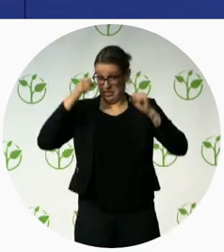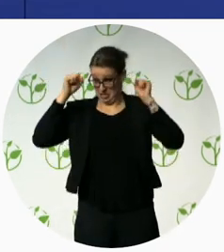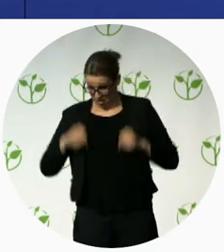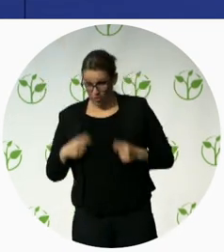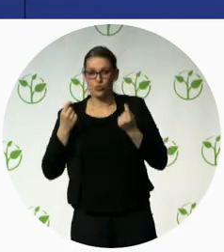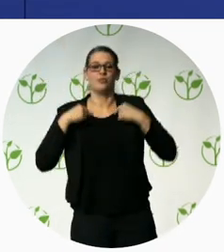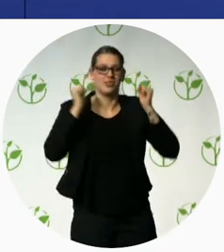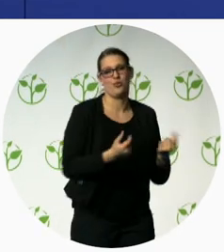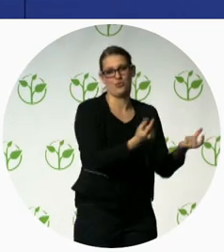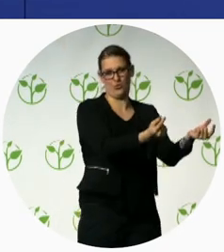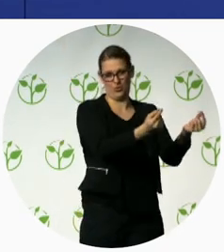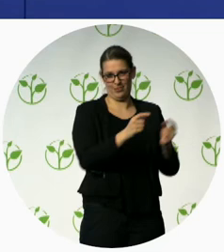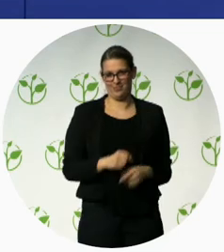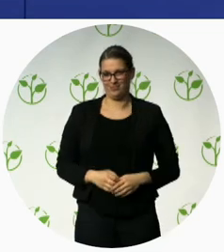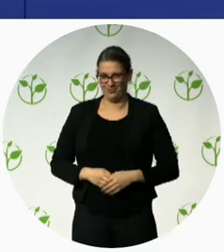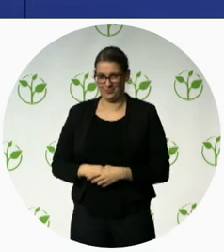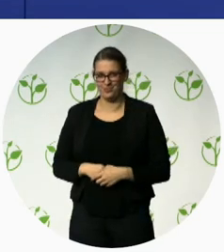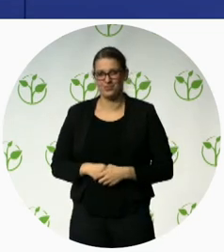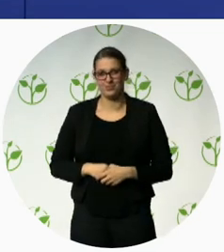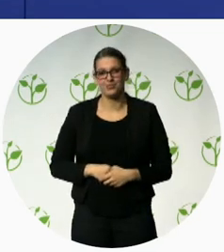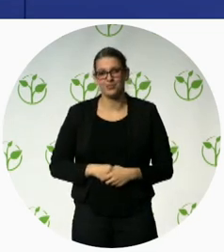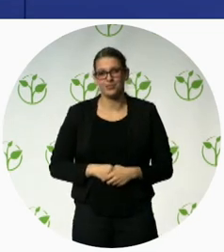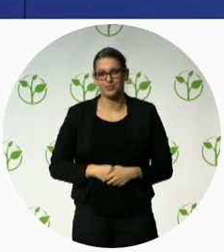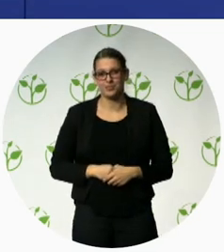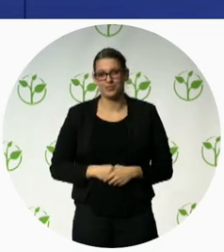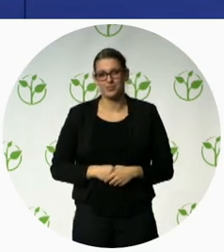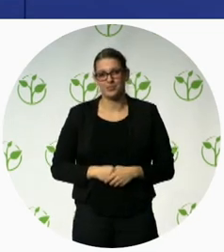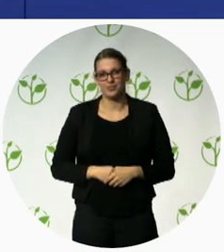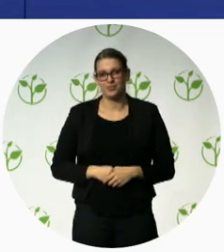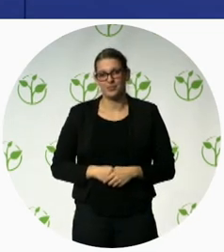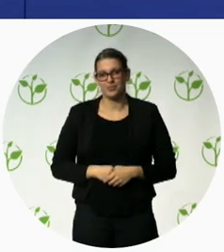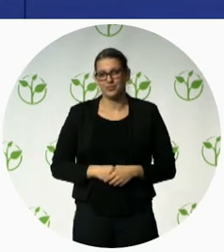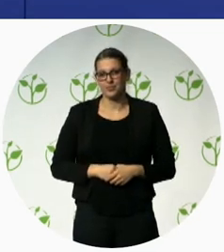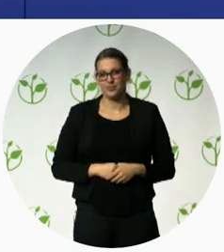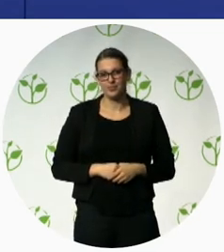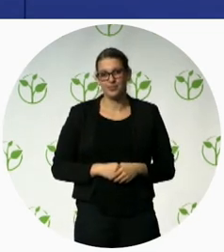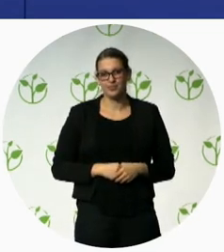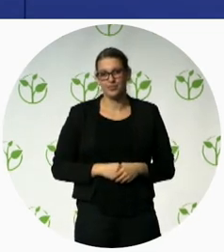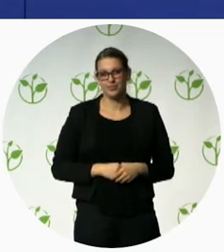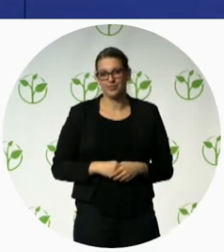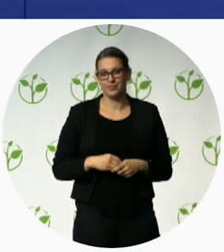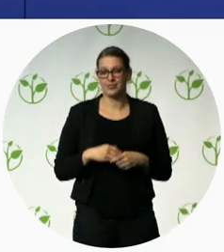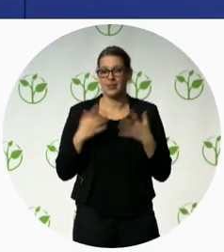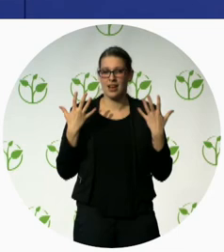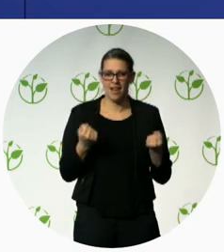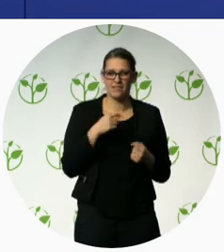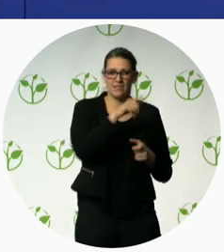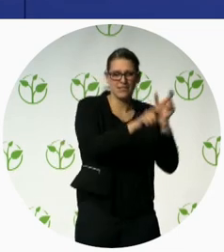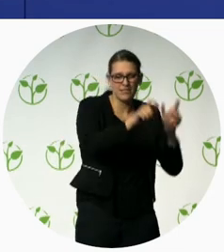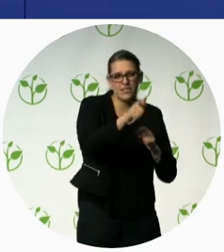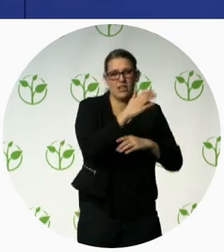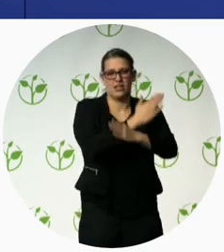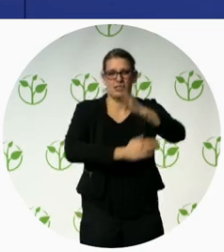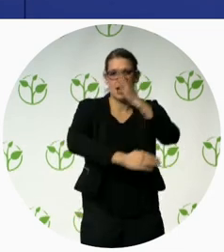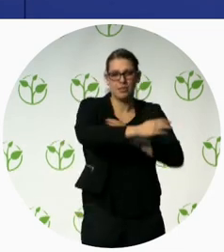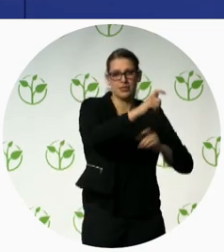We didn't let it stop us that, you know, we are such a large population, so many amputees, and there's nobody finding solutions for us because you can't